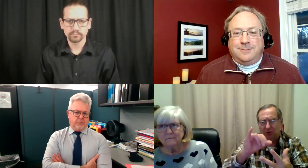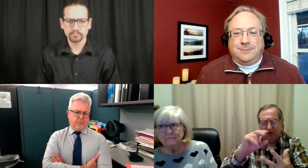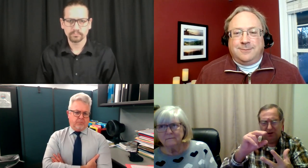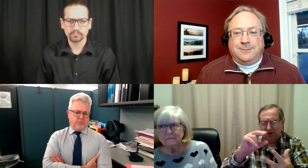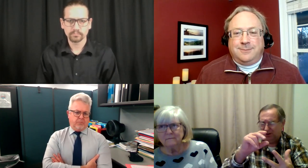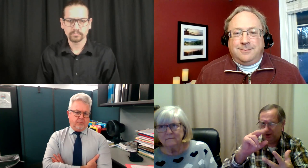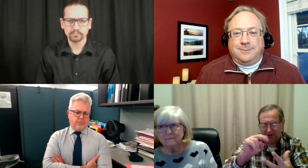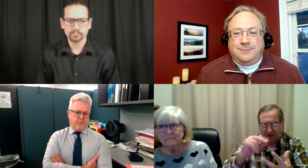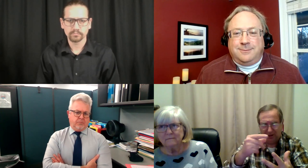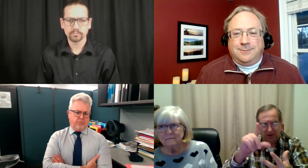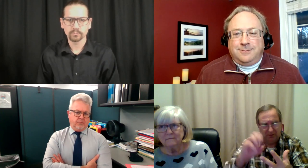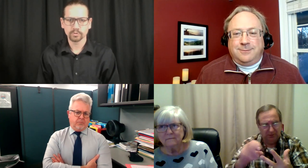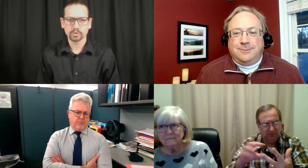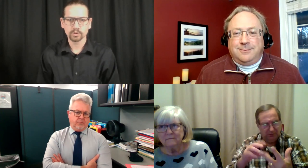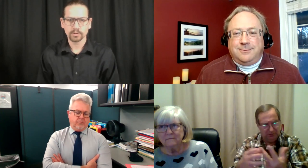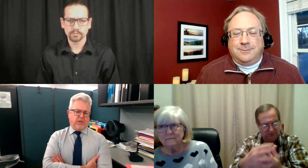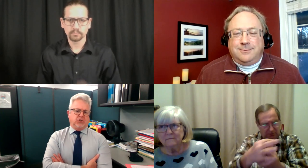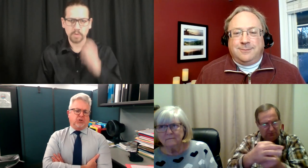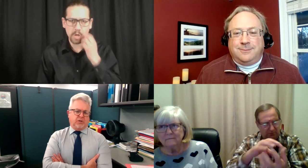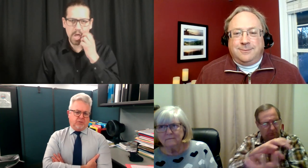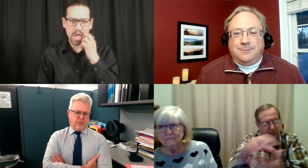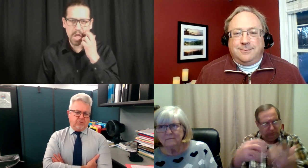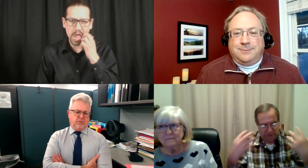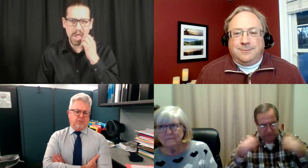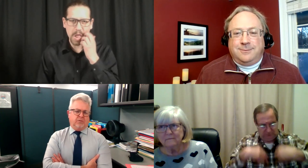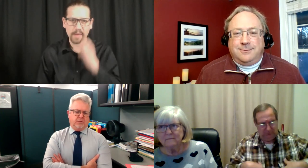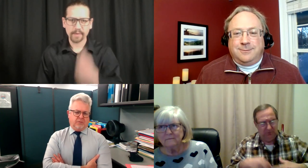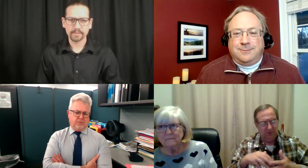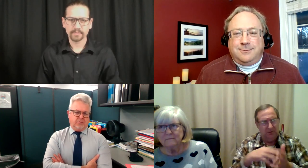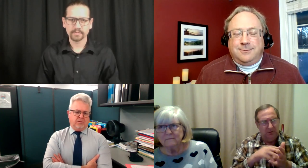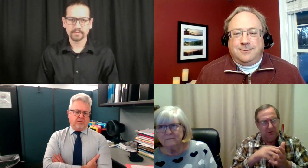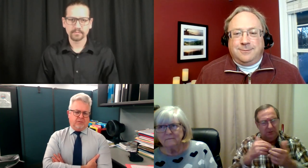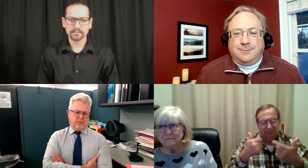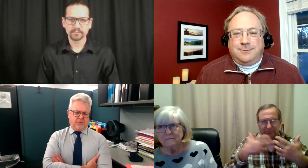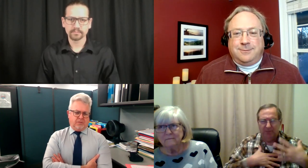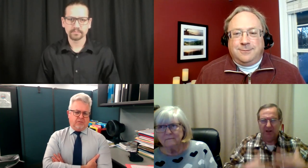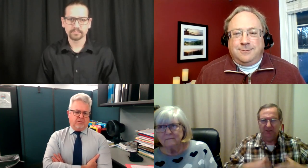You have shingles and the flu and COVID.